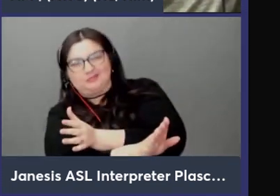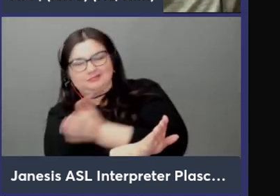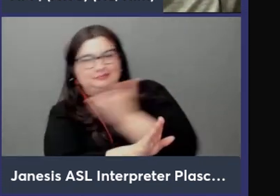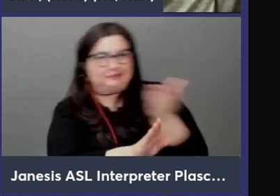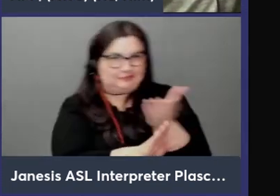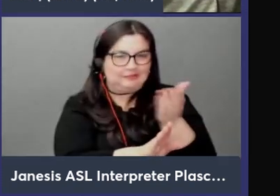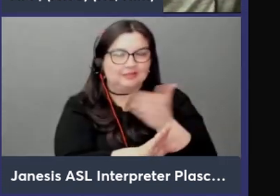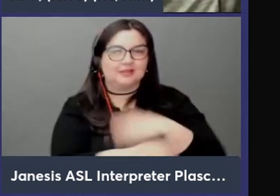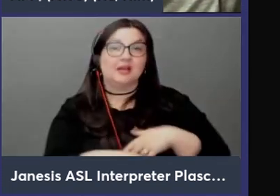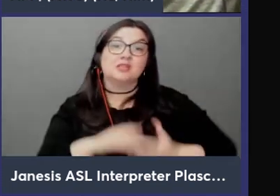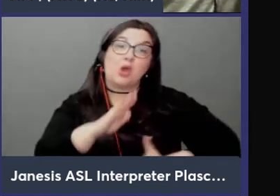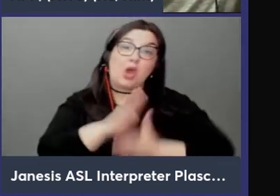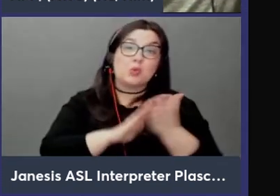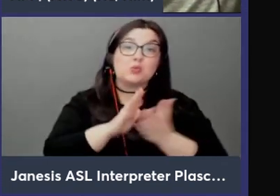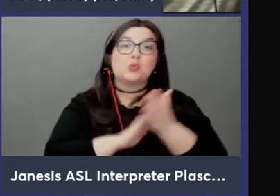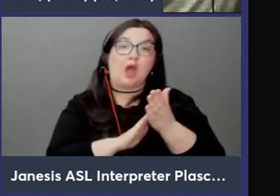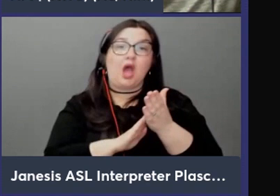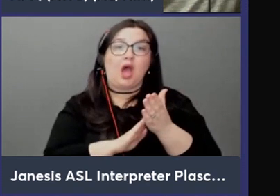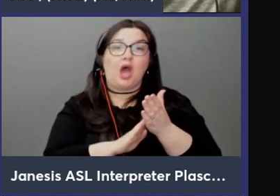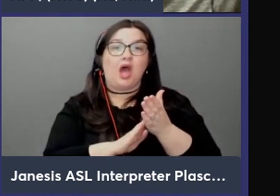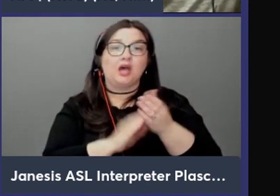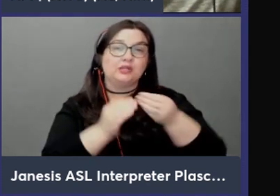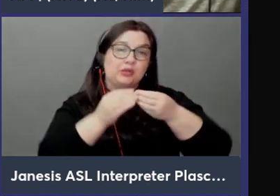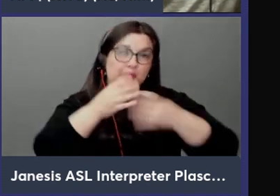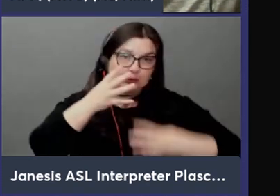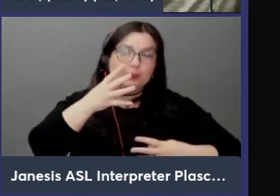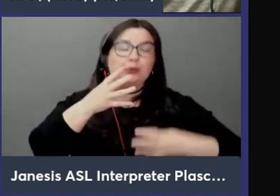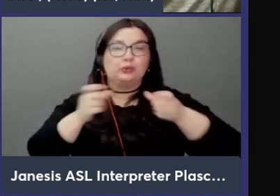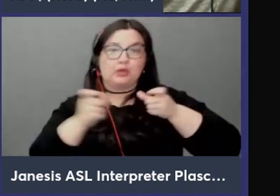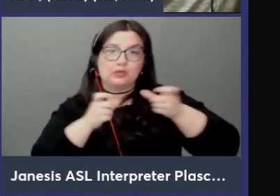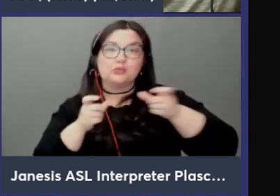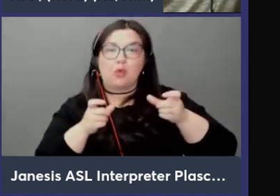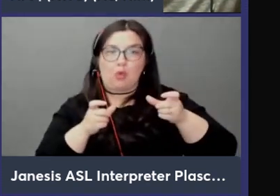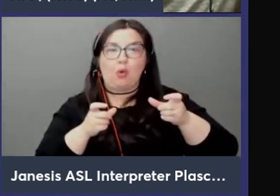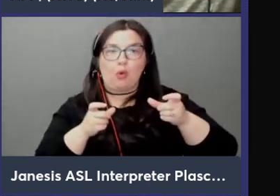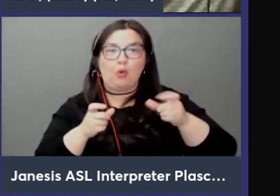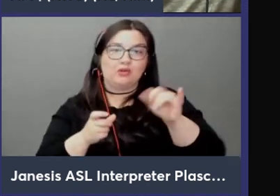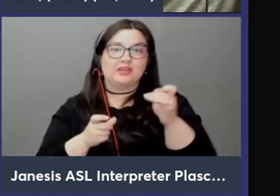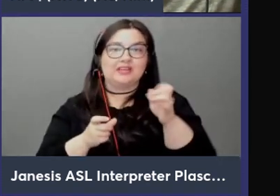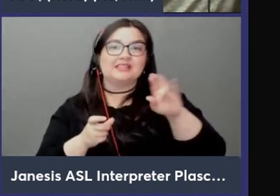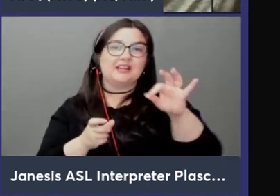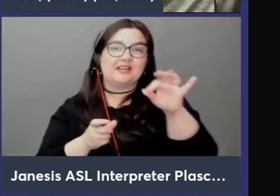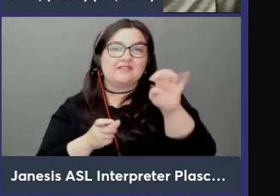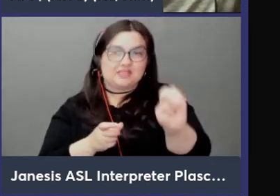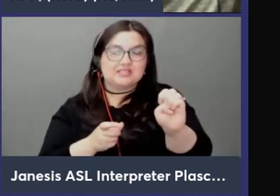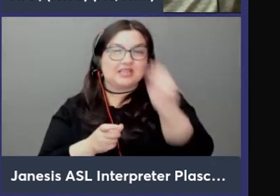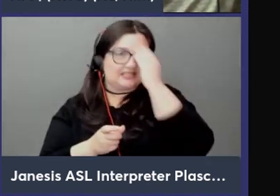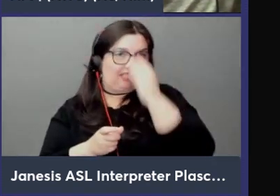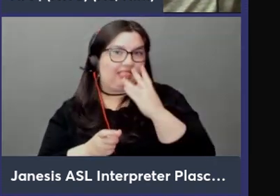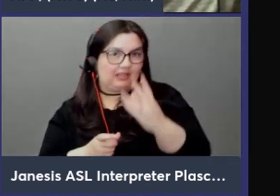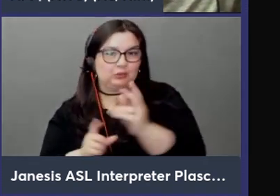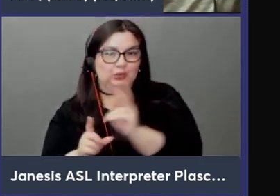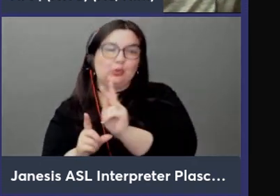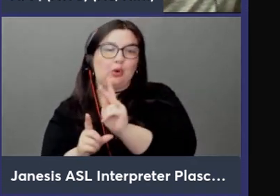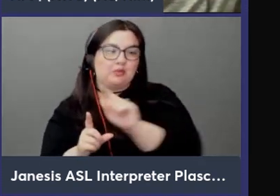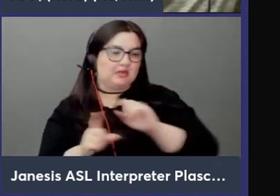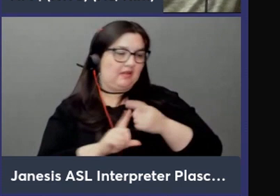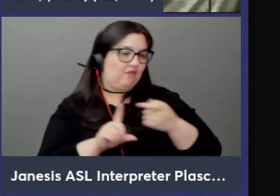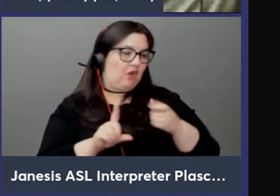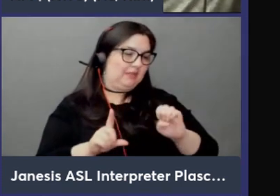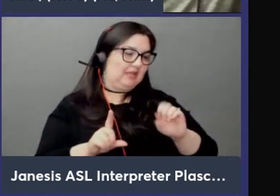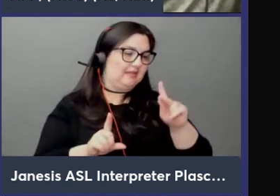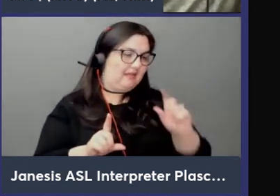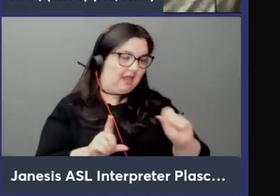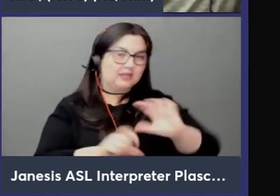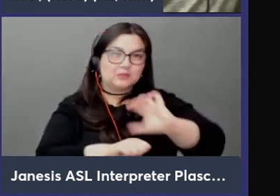kube controller application uh you know command line interface here it's instructing kubernetes on eks to go create a memory db cluster